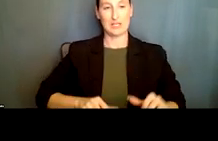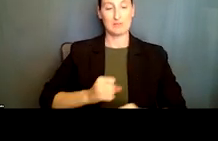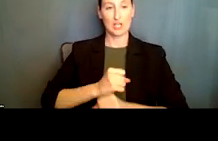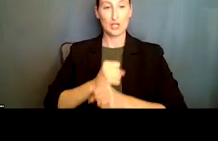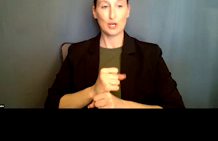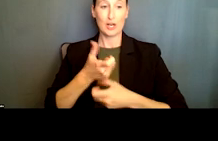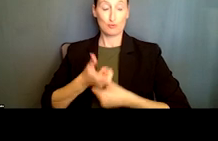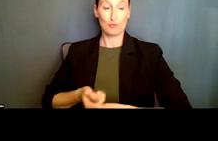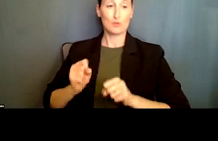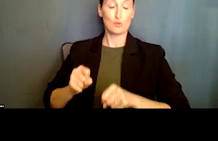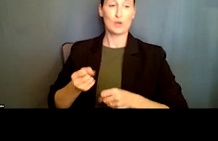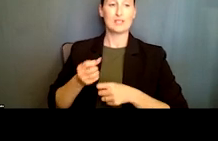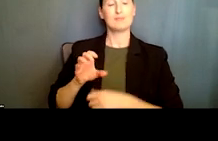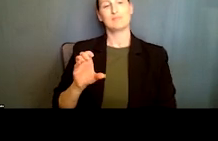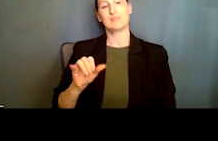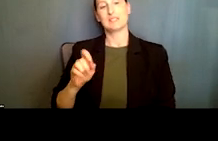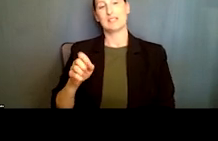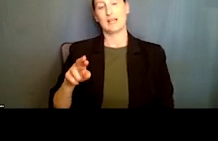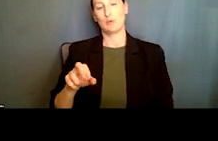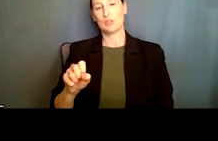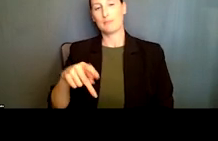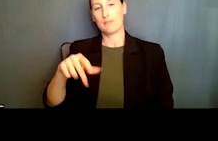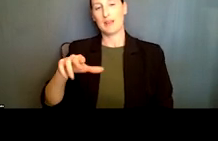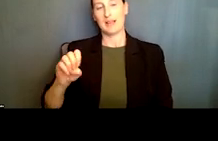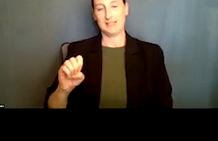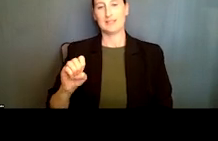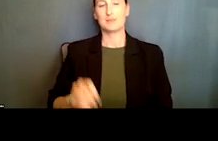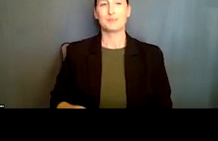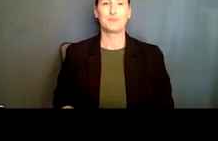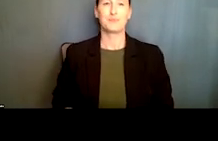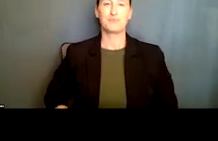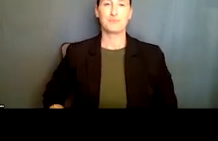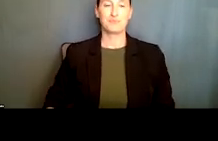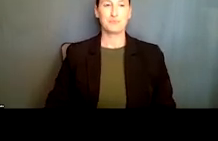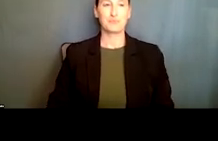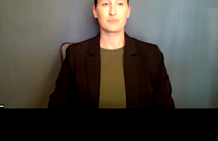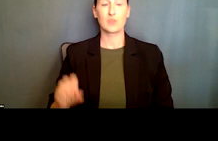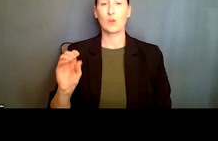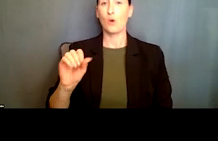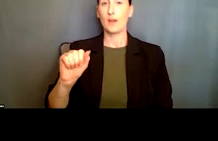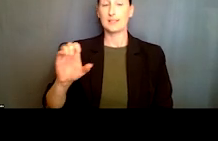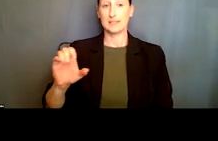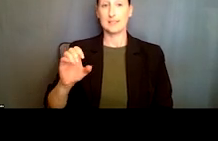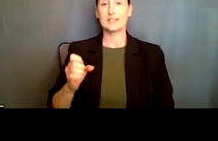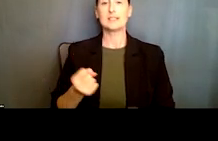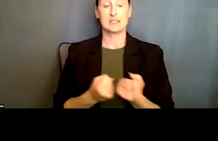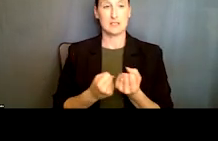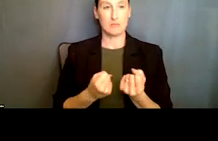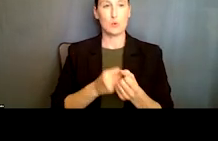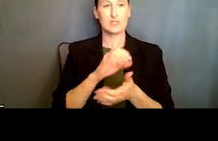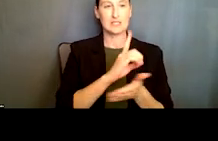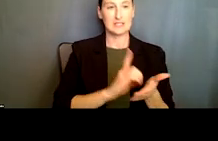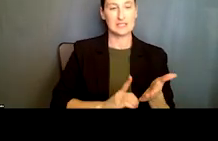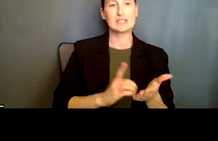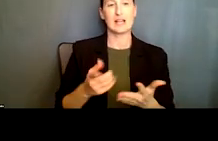new architecture for future generation computing and communication systems. OAC supports the design and implementation